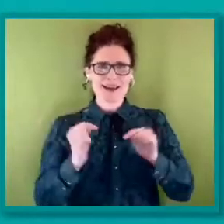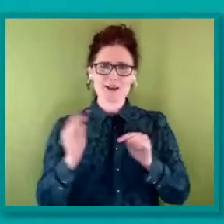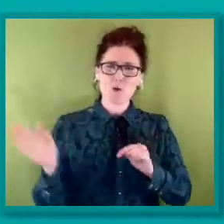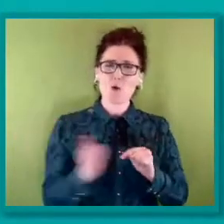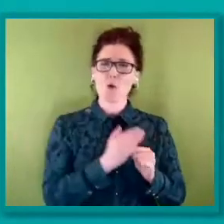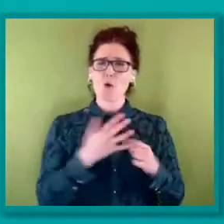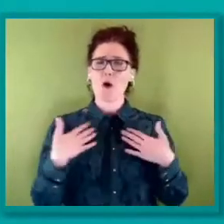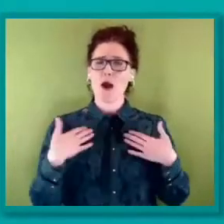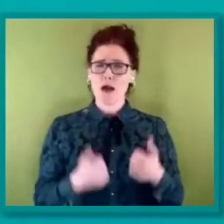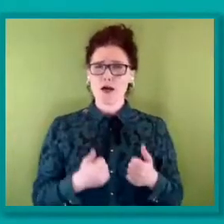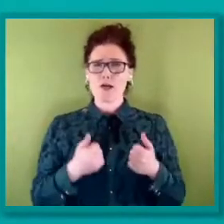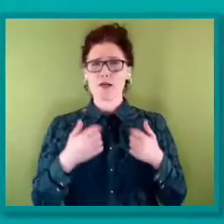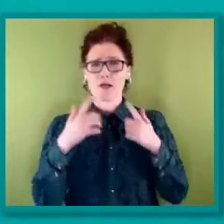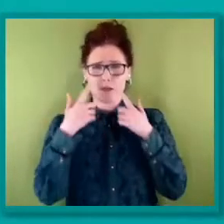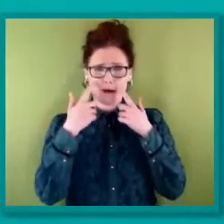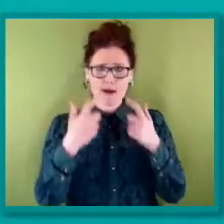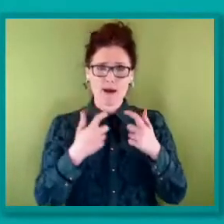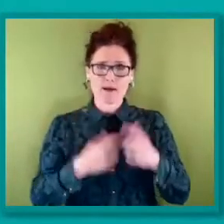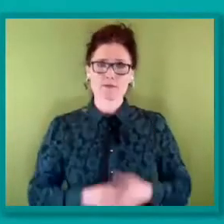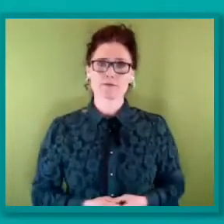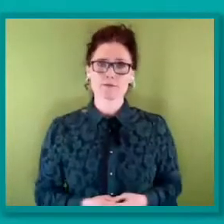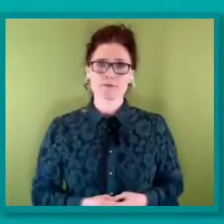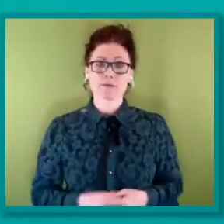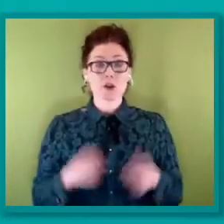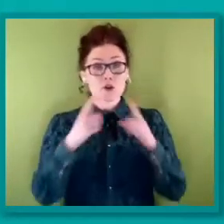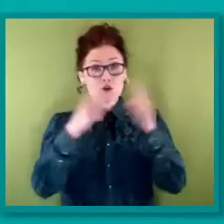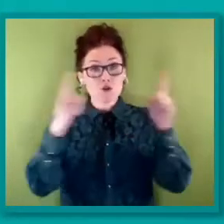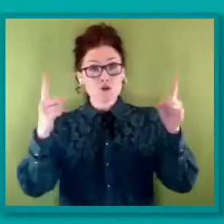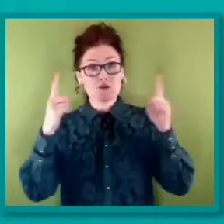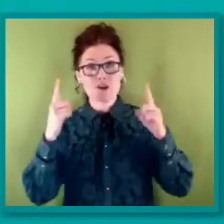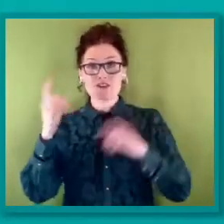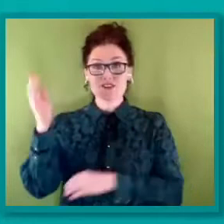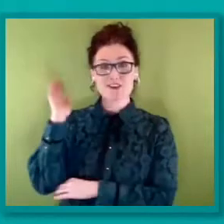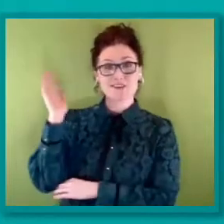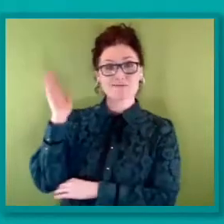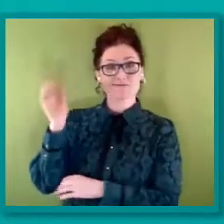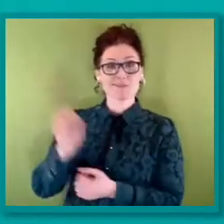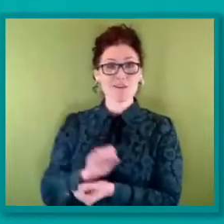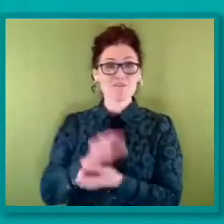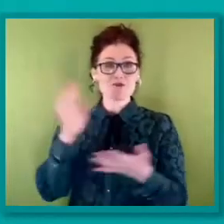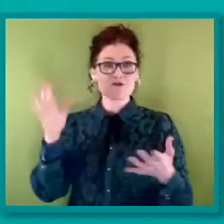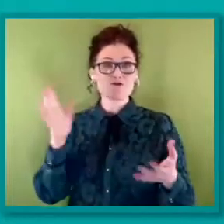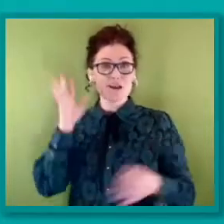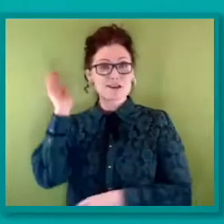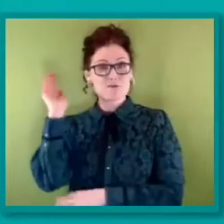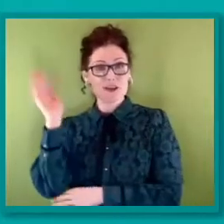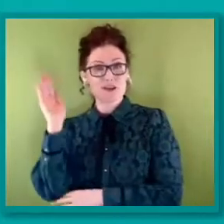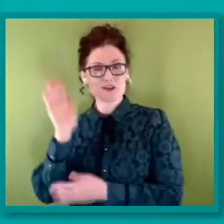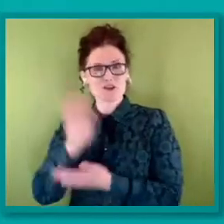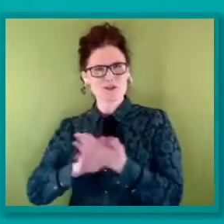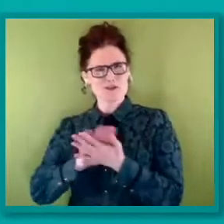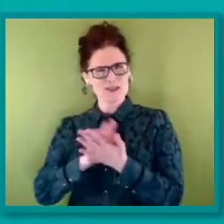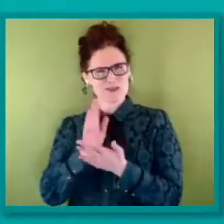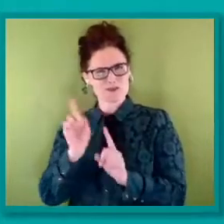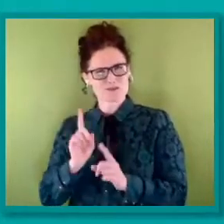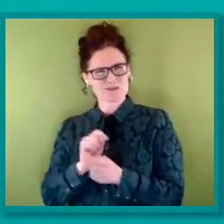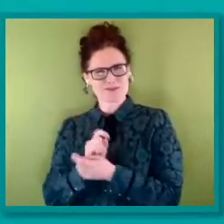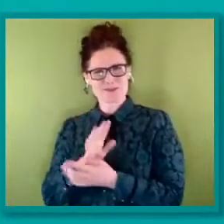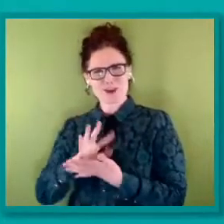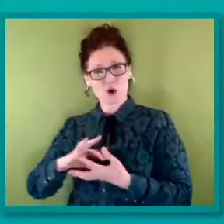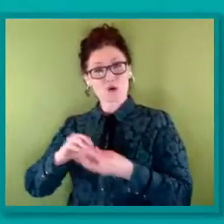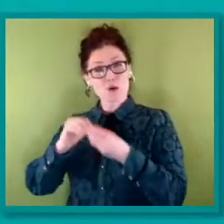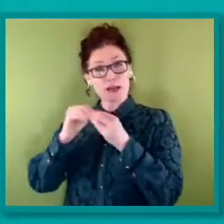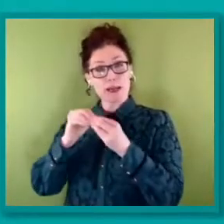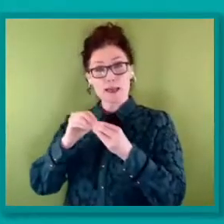around free speech in universities, it's about creating a culture where hateful or discriminatory speech is acceptable. There's